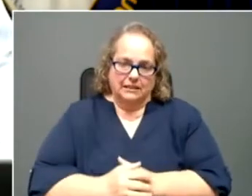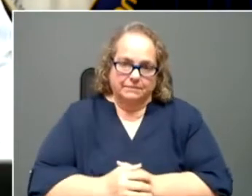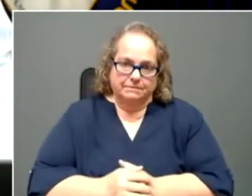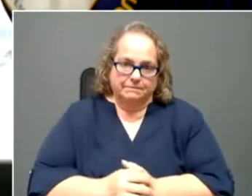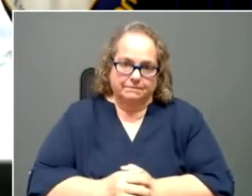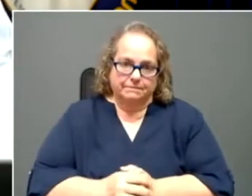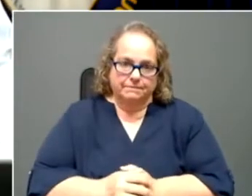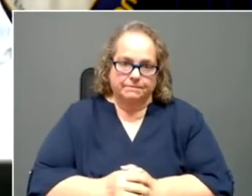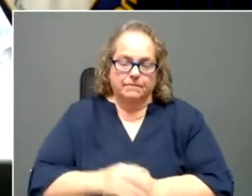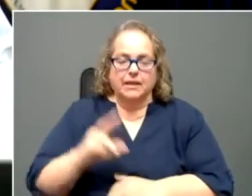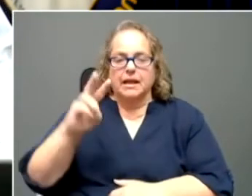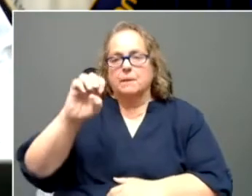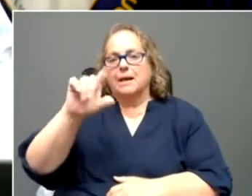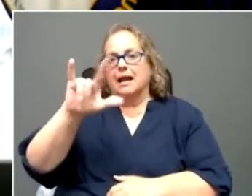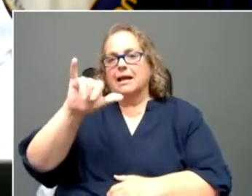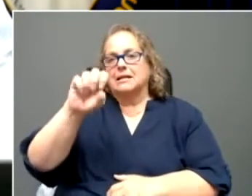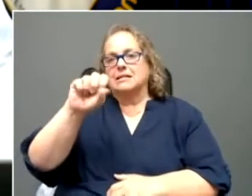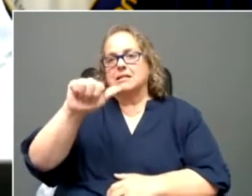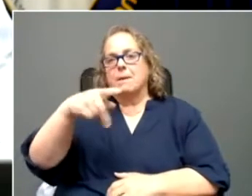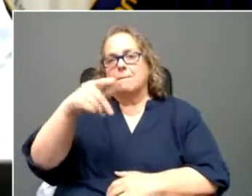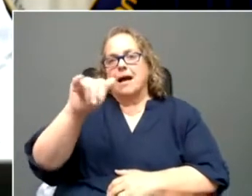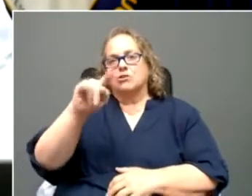Melissa Patrick, Kentucky Health News.